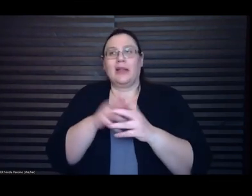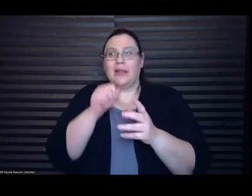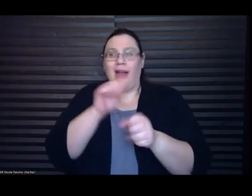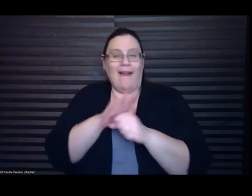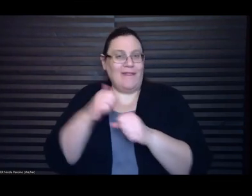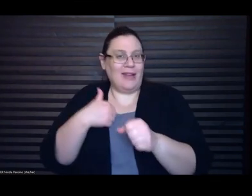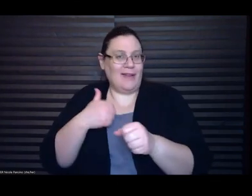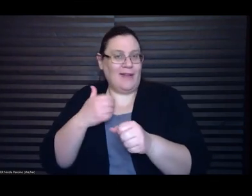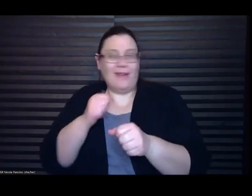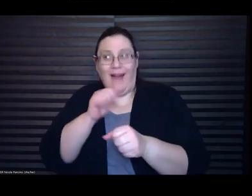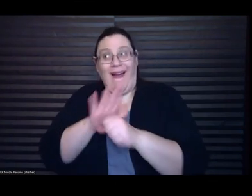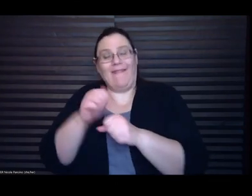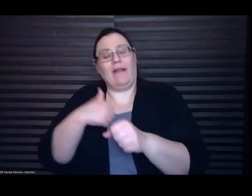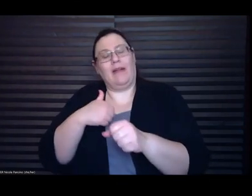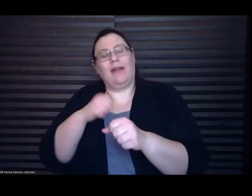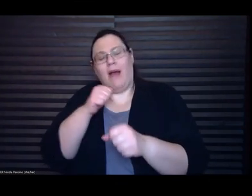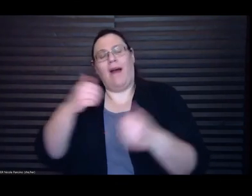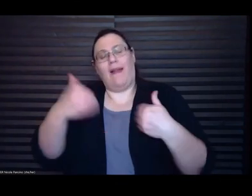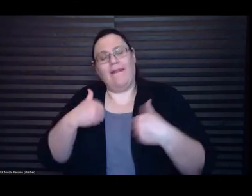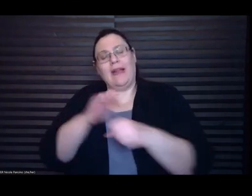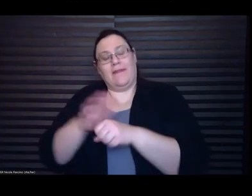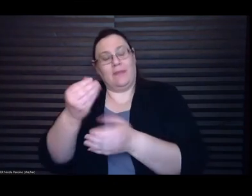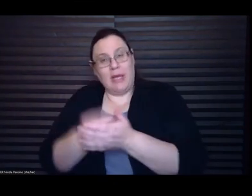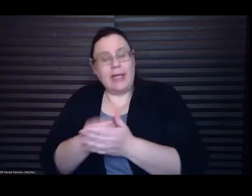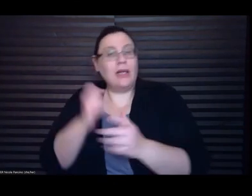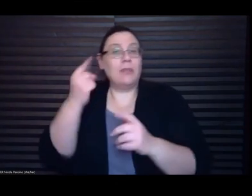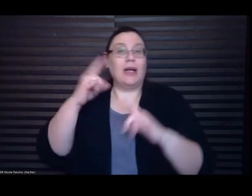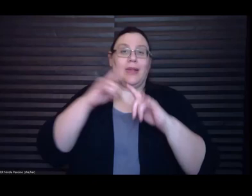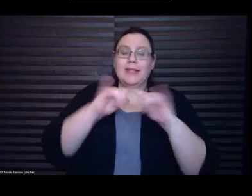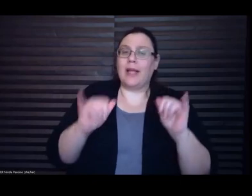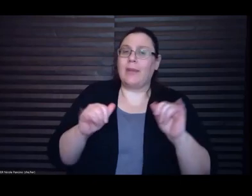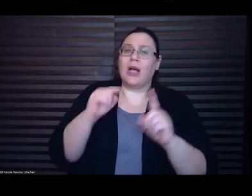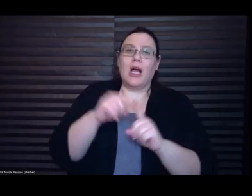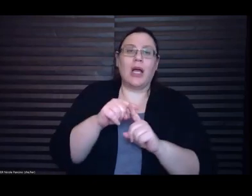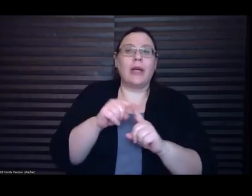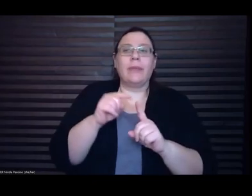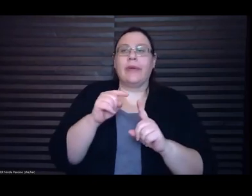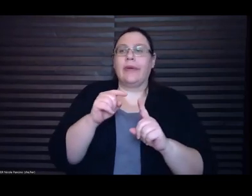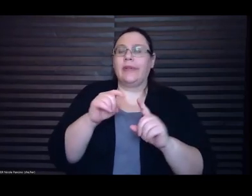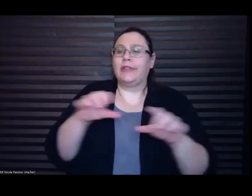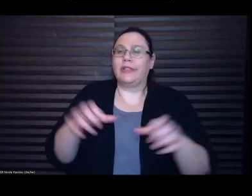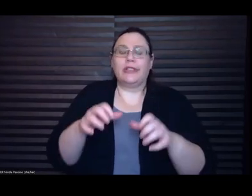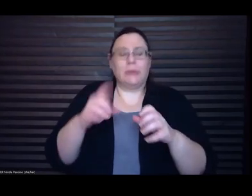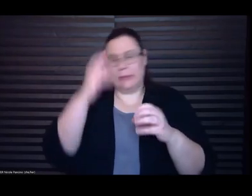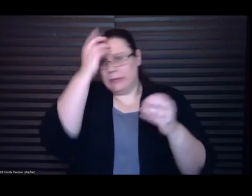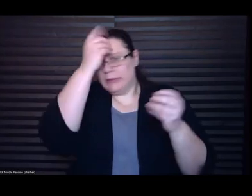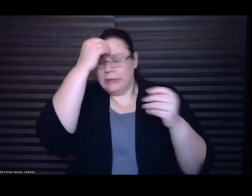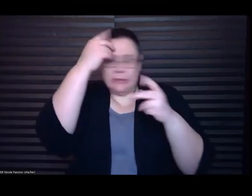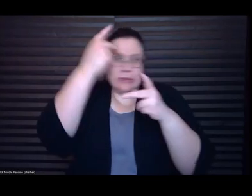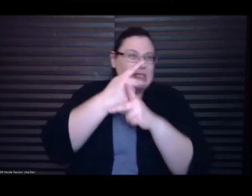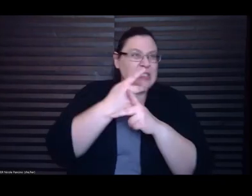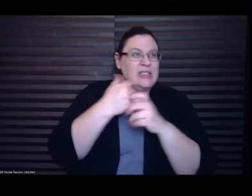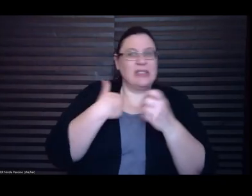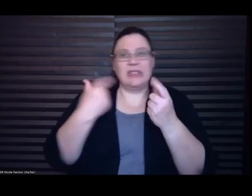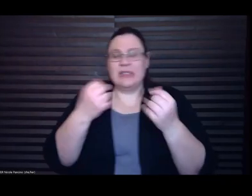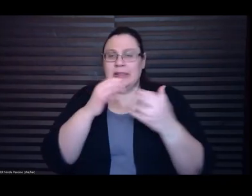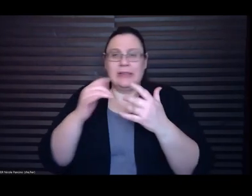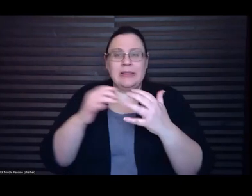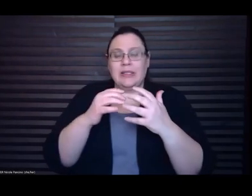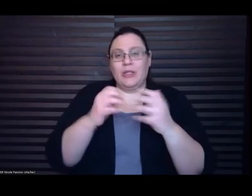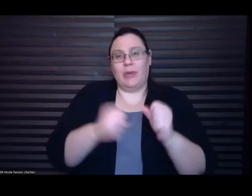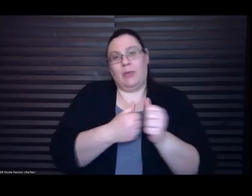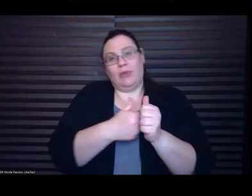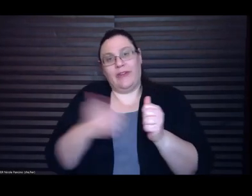she's doing all of the, all the calculations she has to do in order to kind of evade these threats of like men along her route.